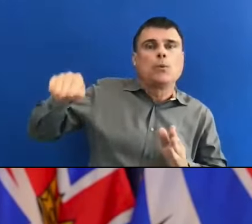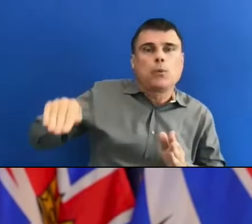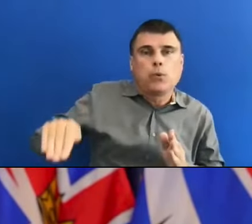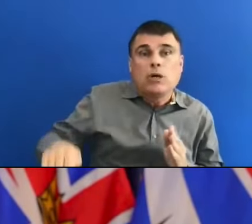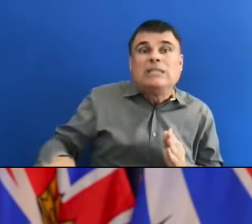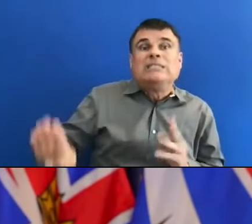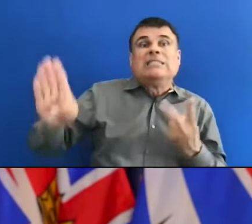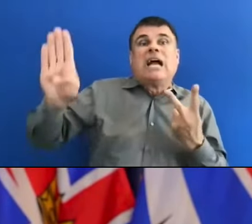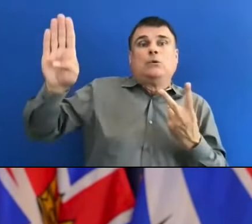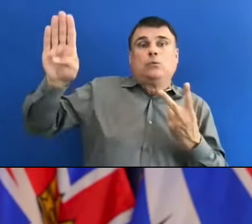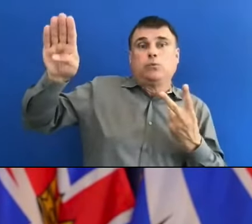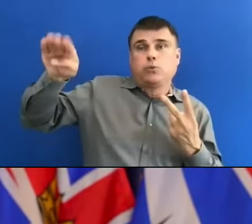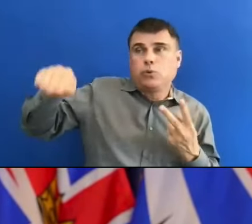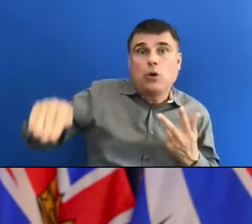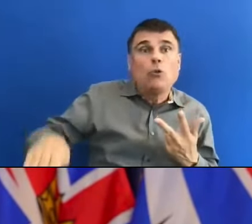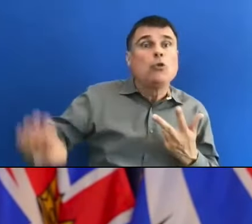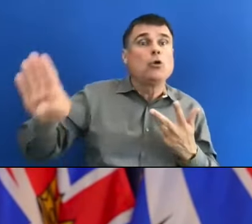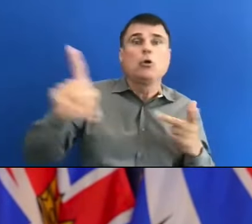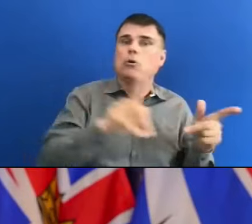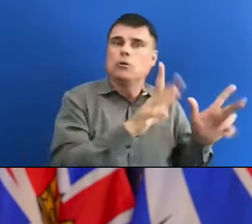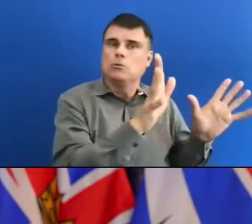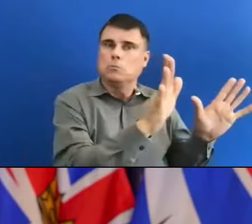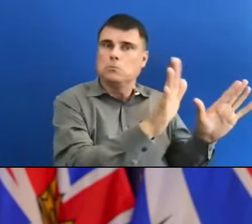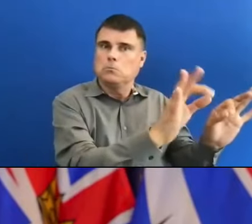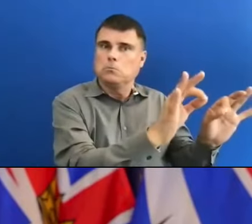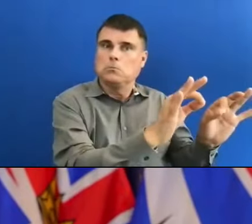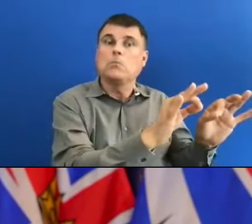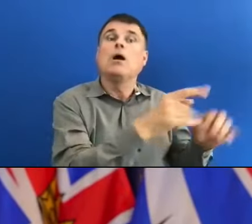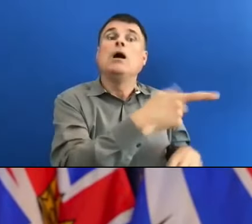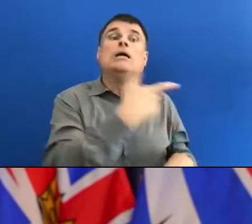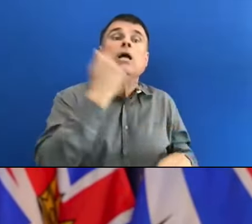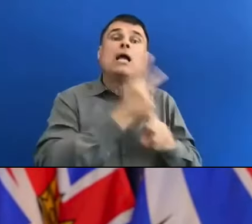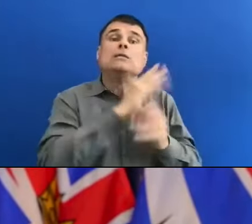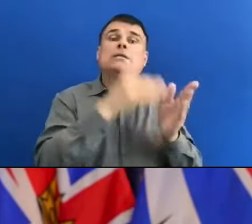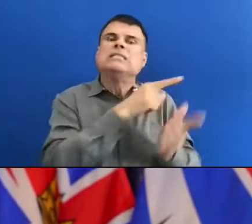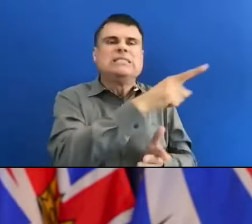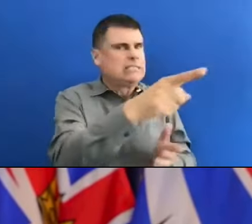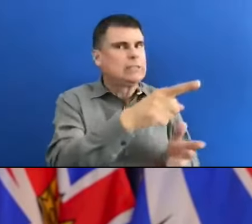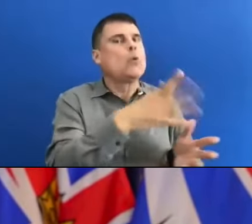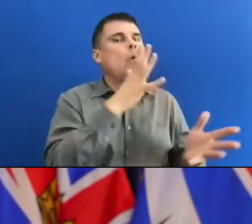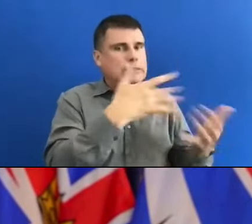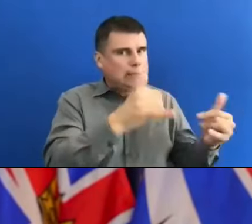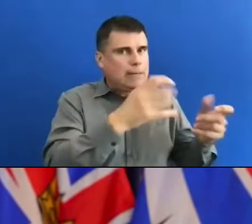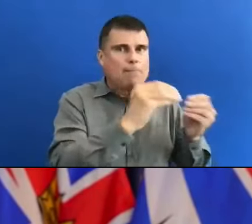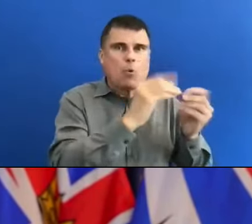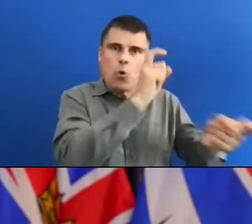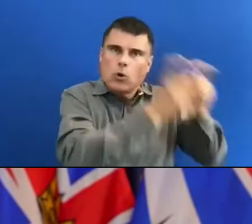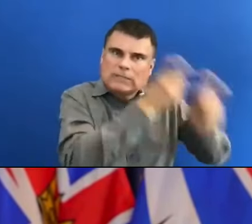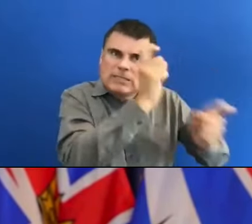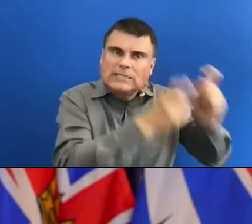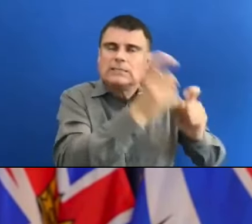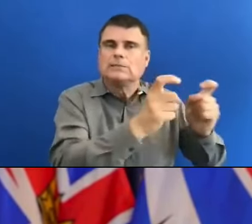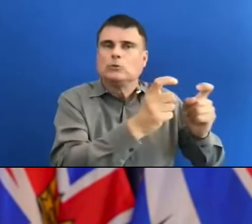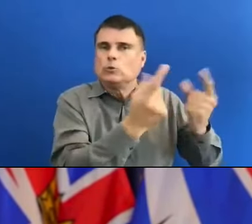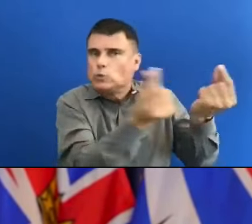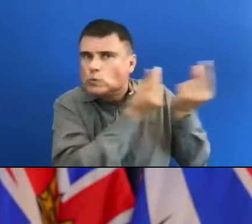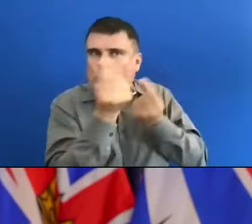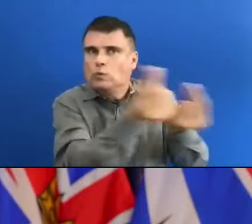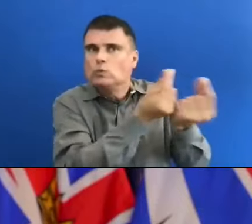needed and will be made. And like I say, they are not coincident with this